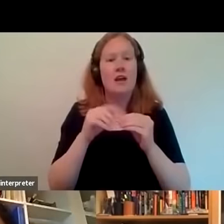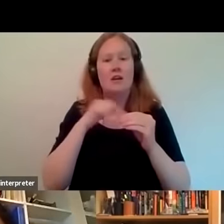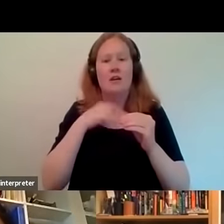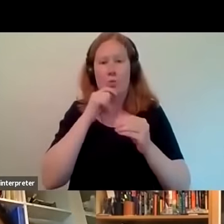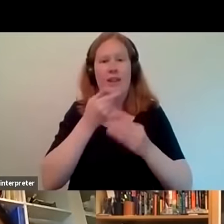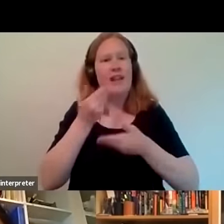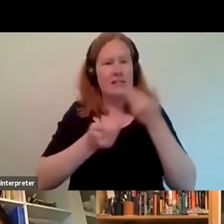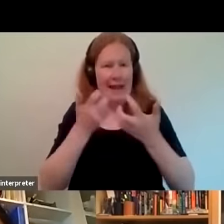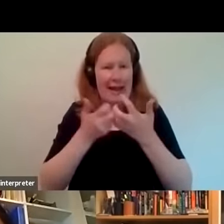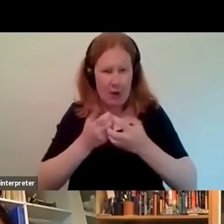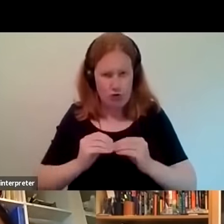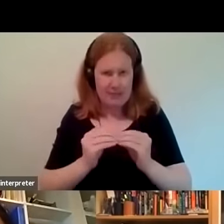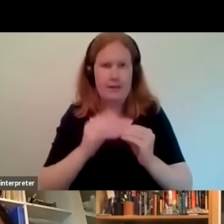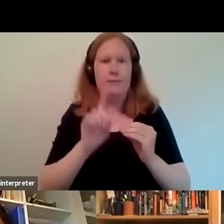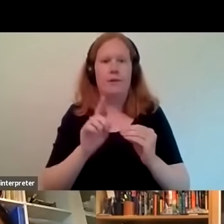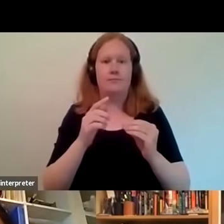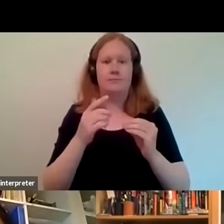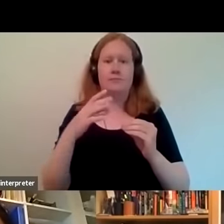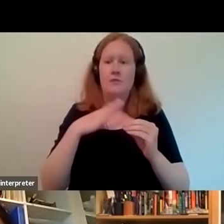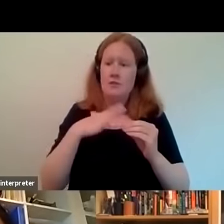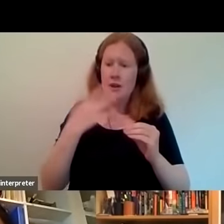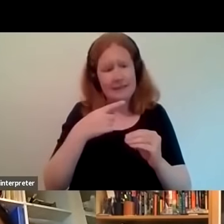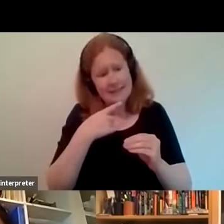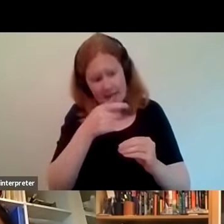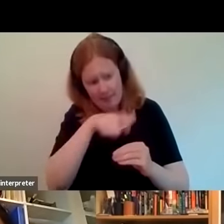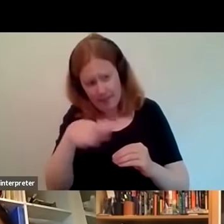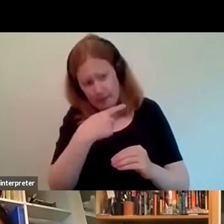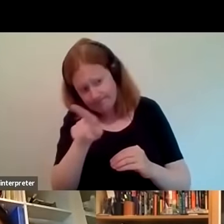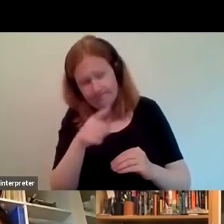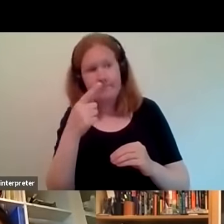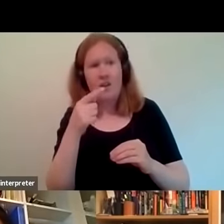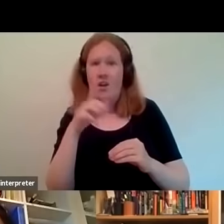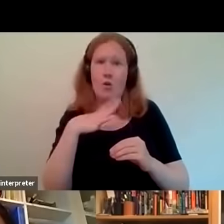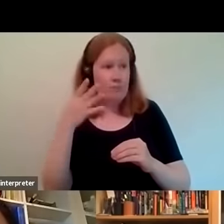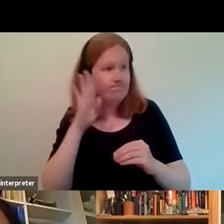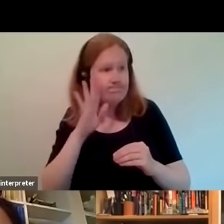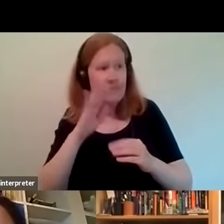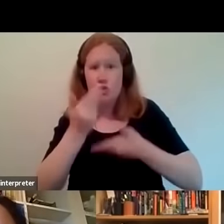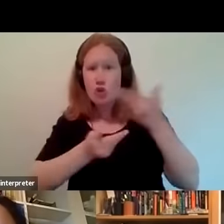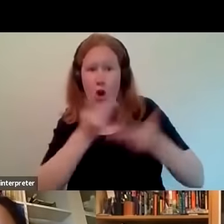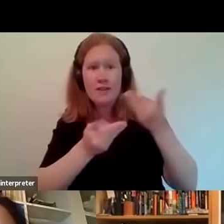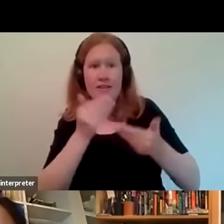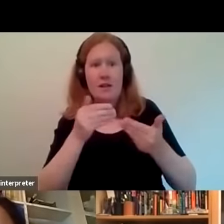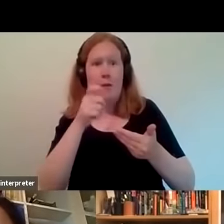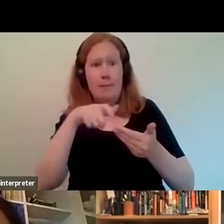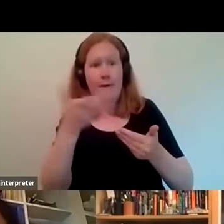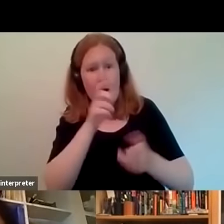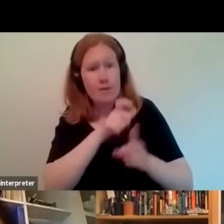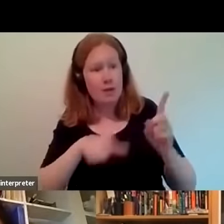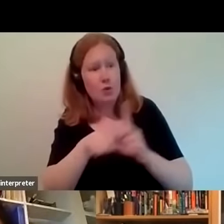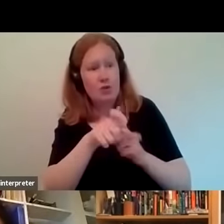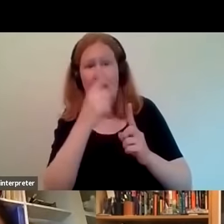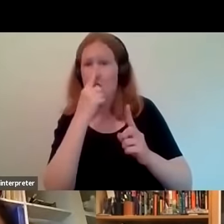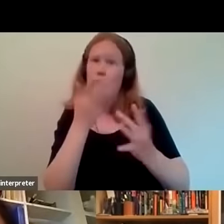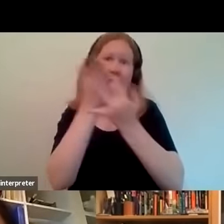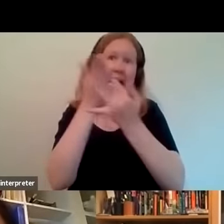gone about building it but already i've been signposting people to go into the archives to listen to stories and testimonies from the community and it's a real really